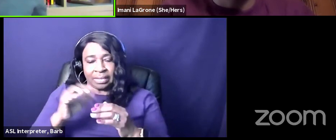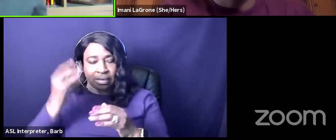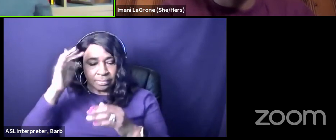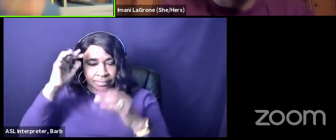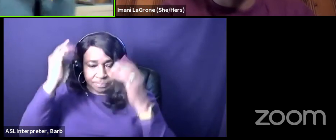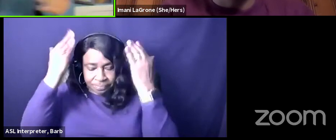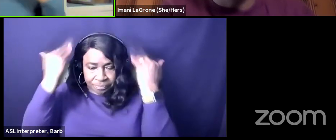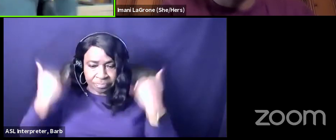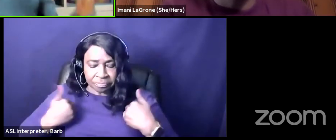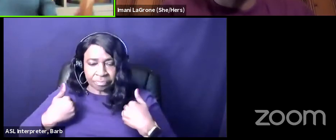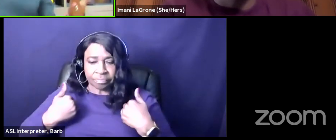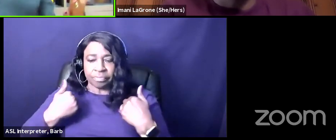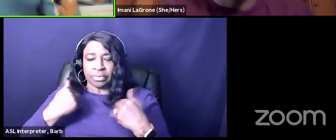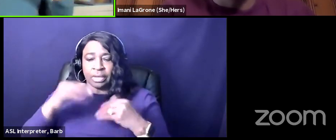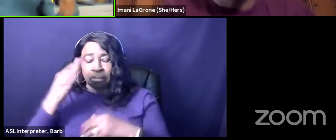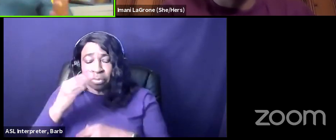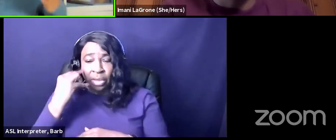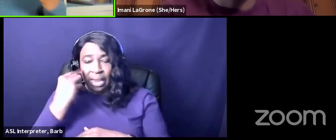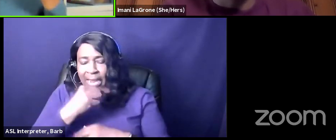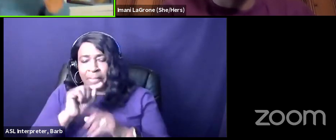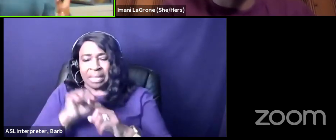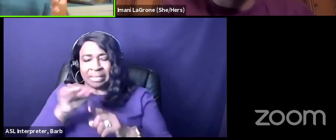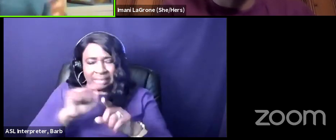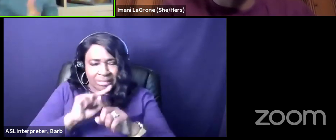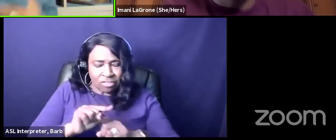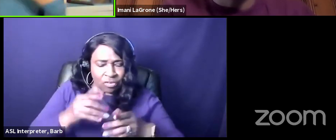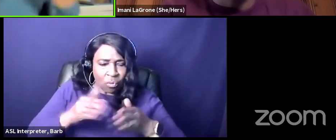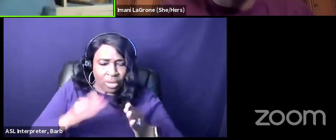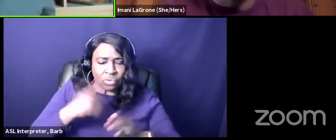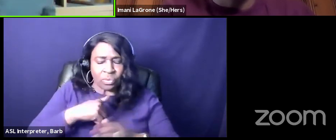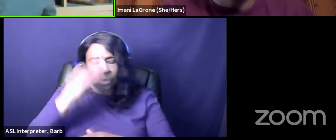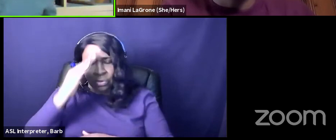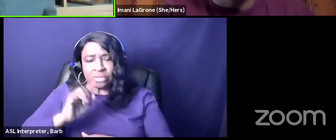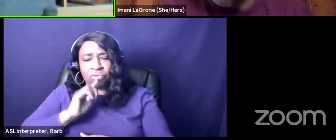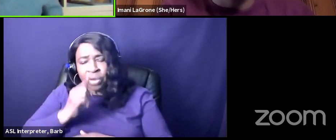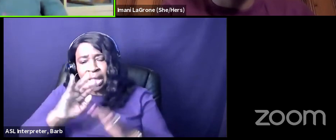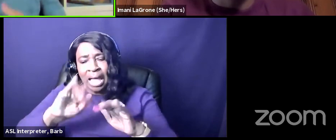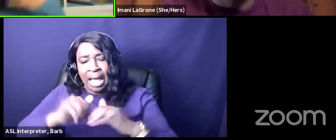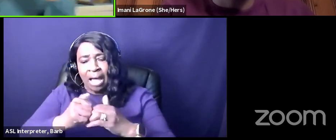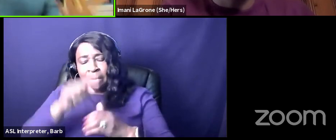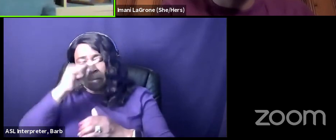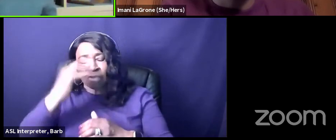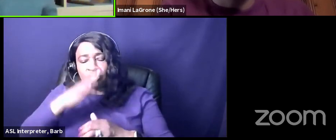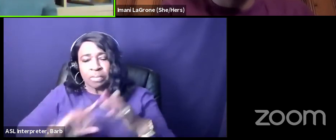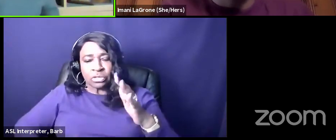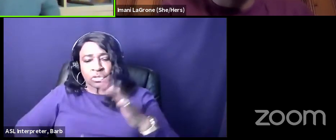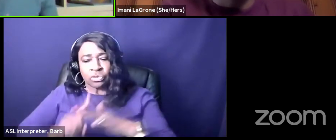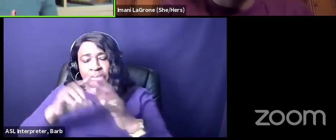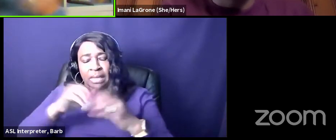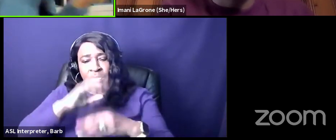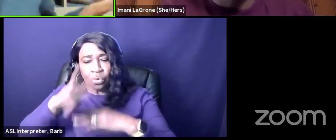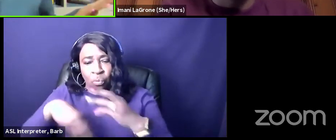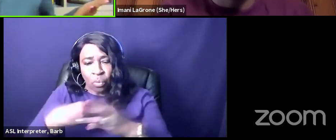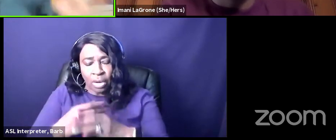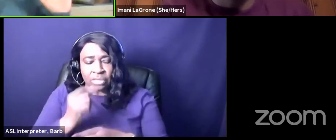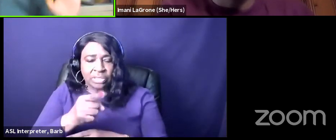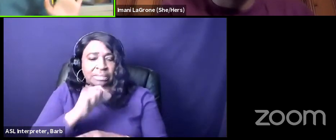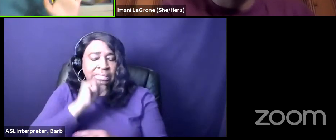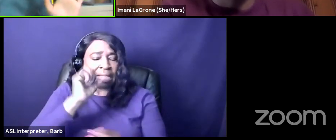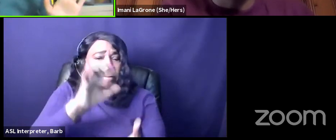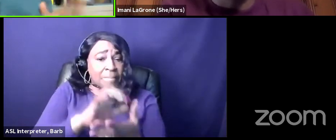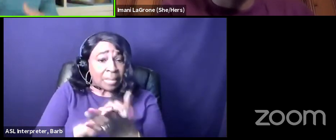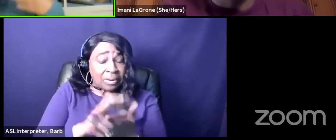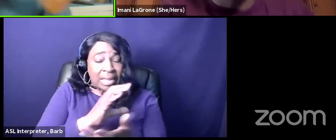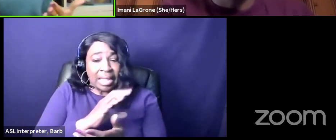hair blow out right and all these ways that we know are very real and how black women show up in the world and she's not married and you know